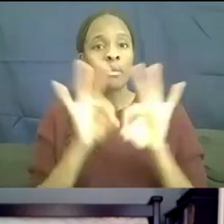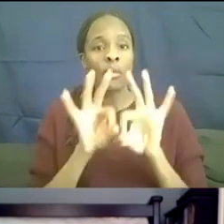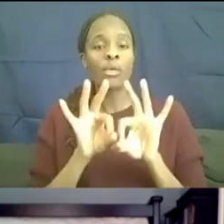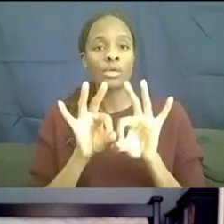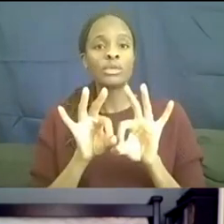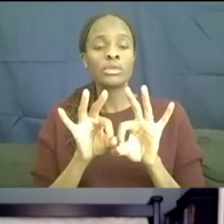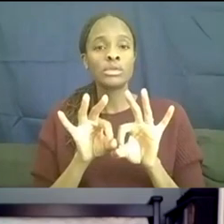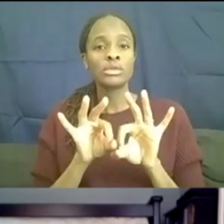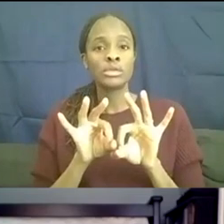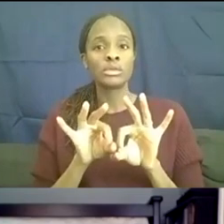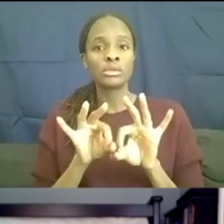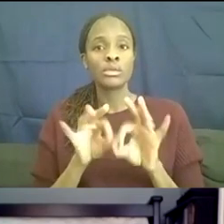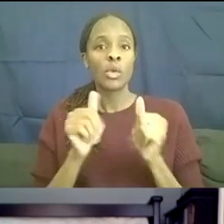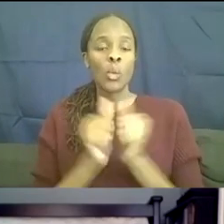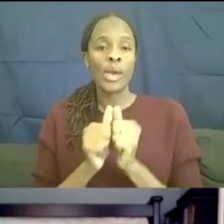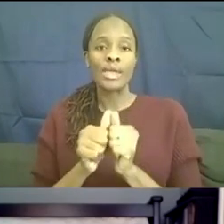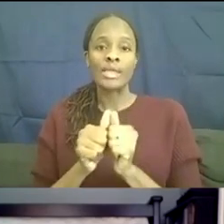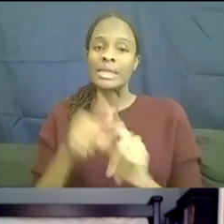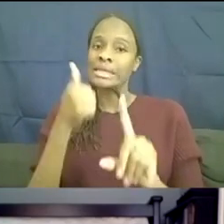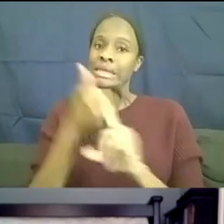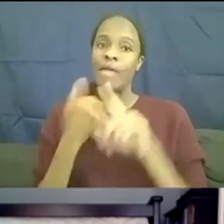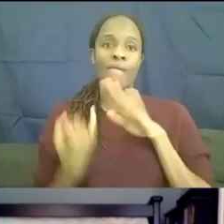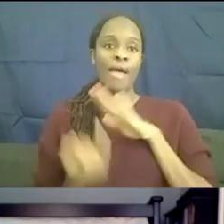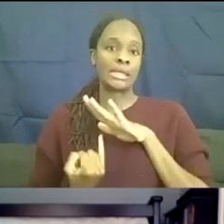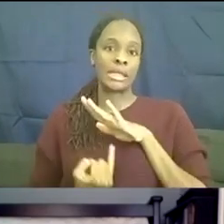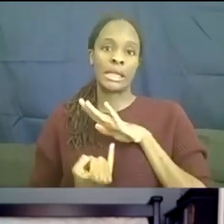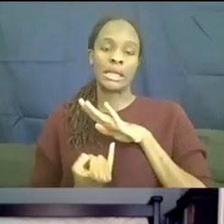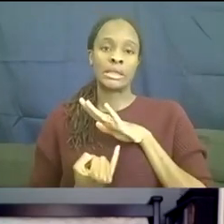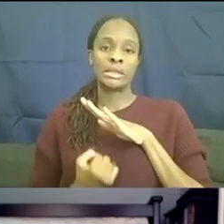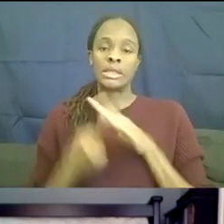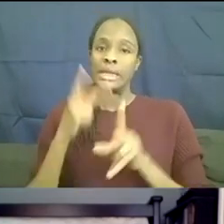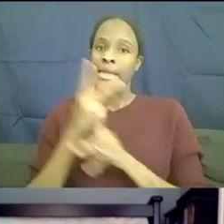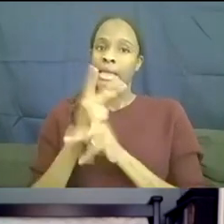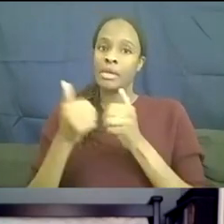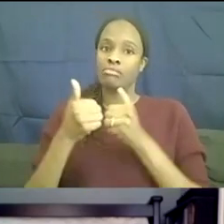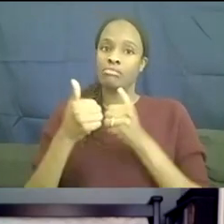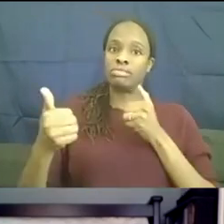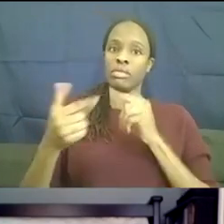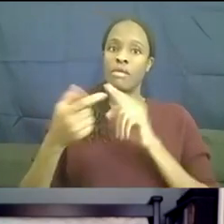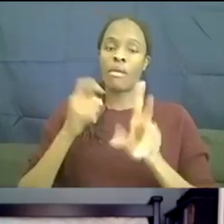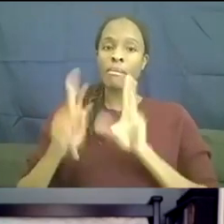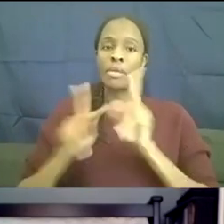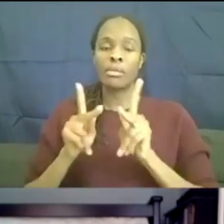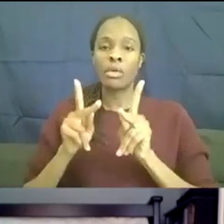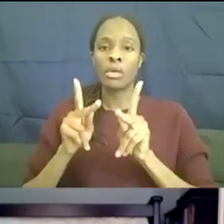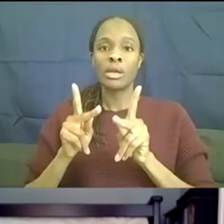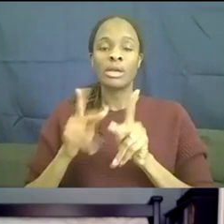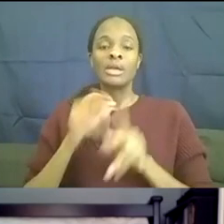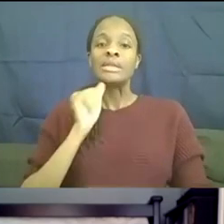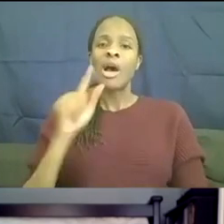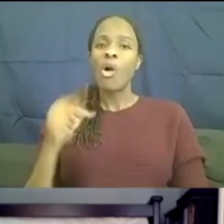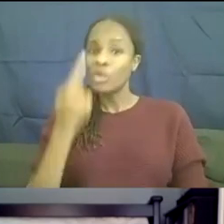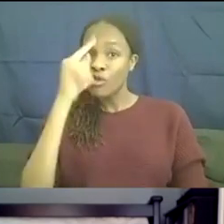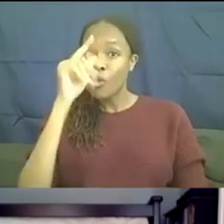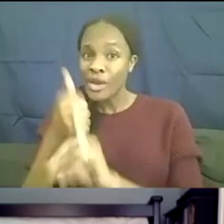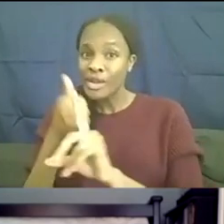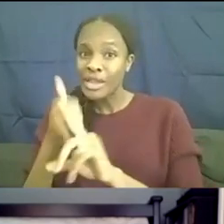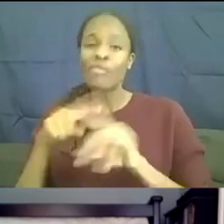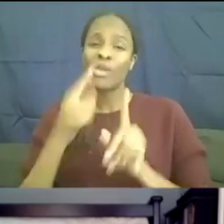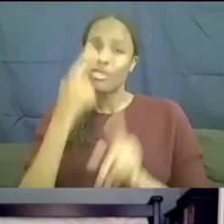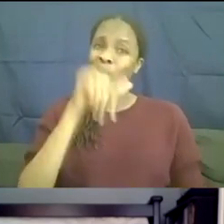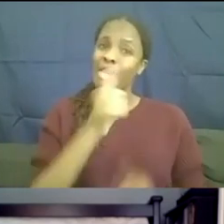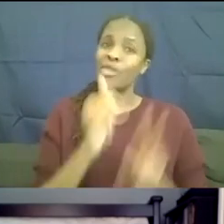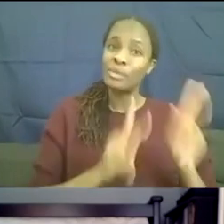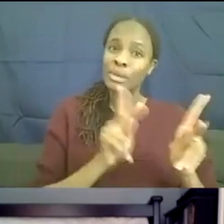self-isolating and keeping your distance from others, because even if it's not for yourself, it could be for someone else.